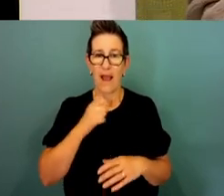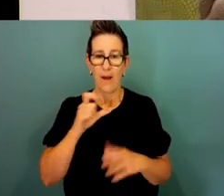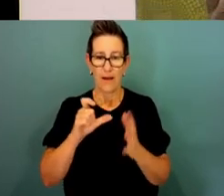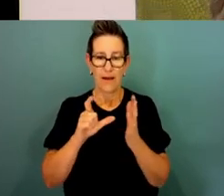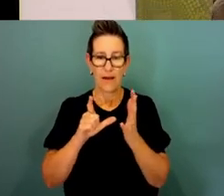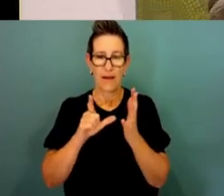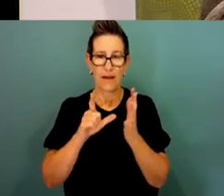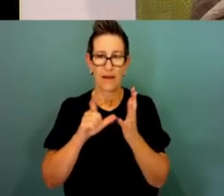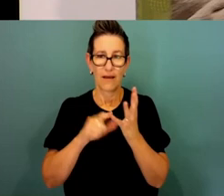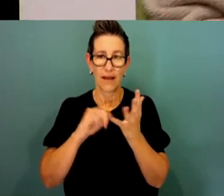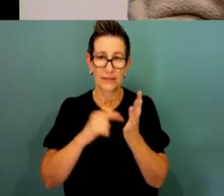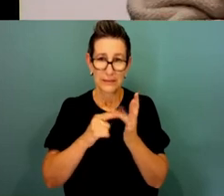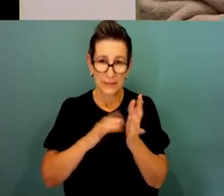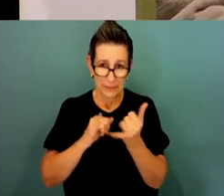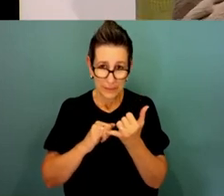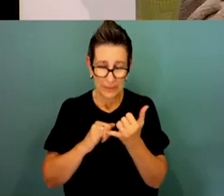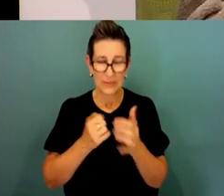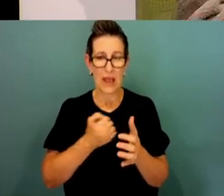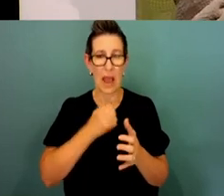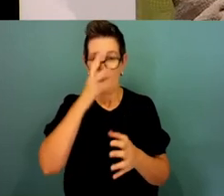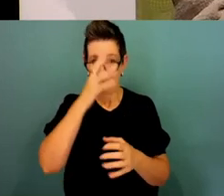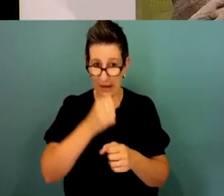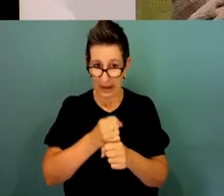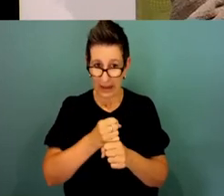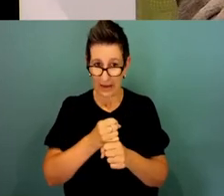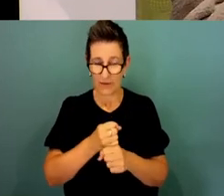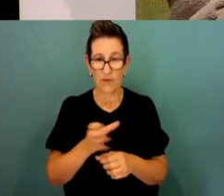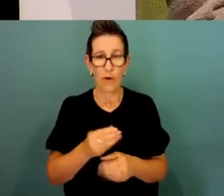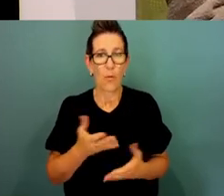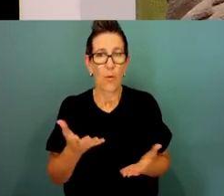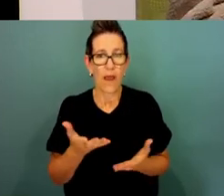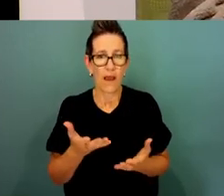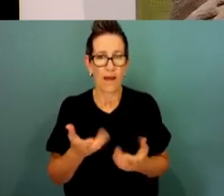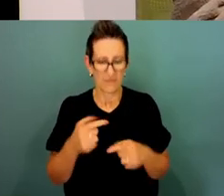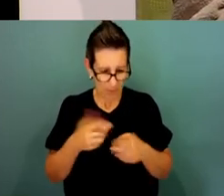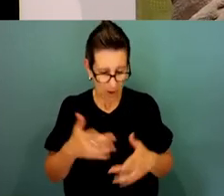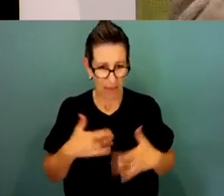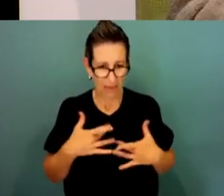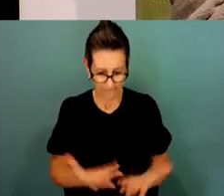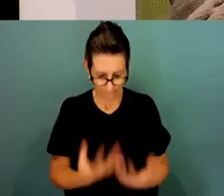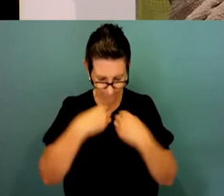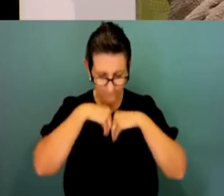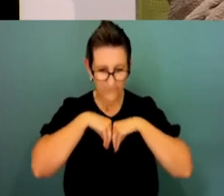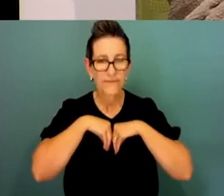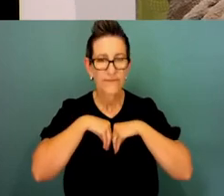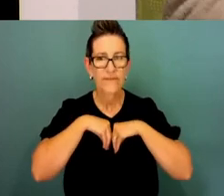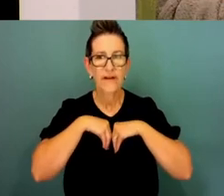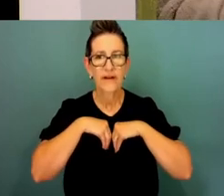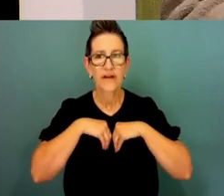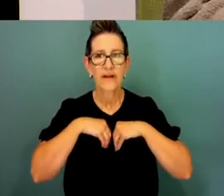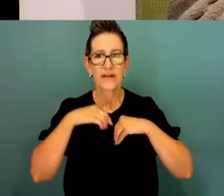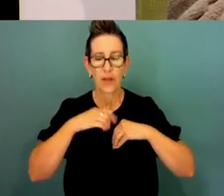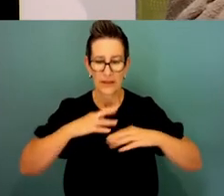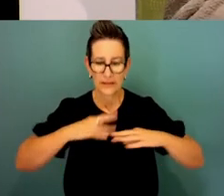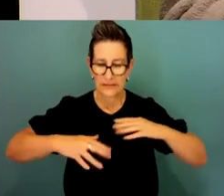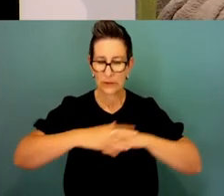So, that's... To put it into perspective, what we do here on Nornawal country is going to be quite